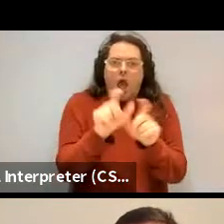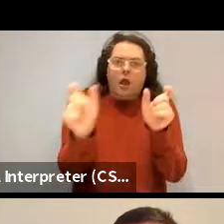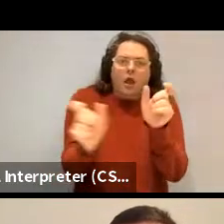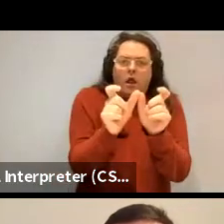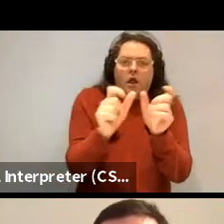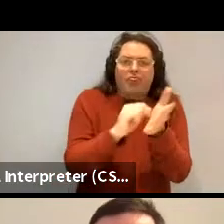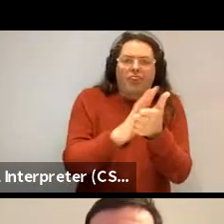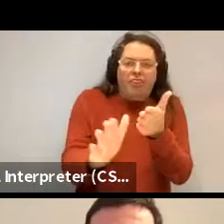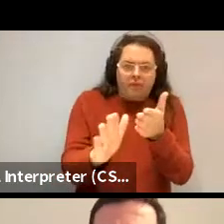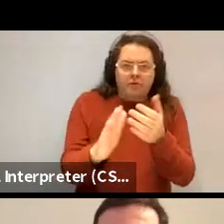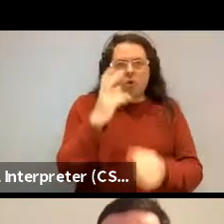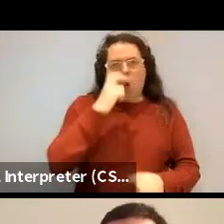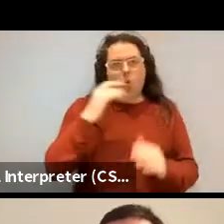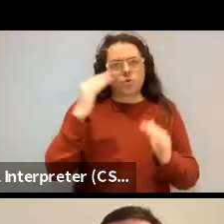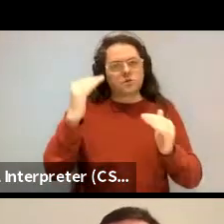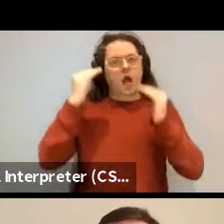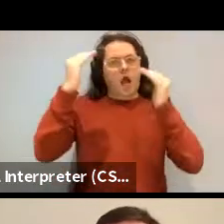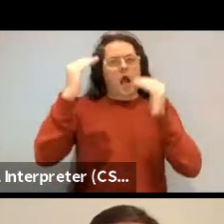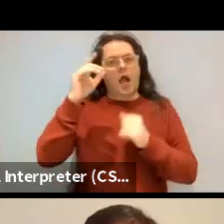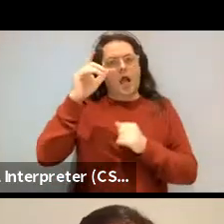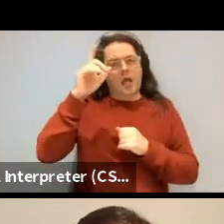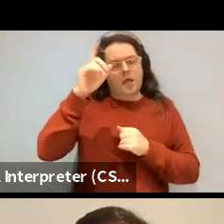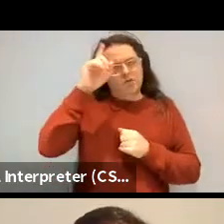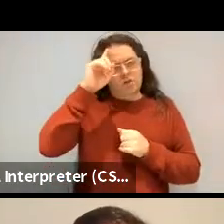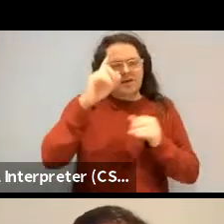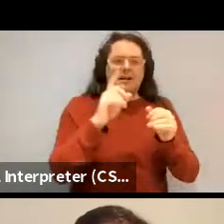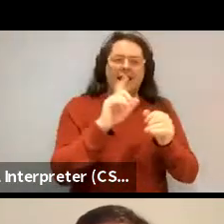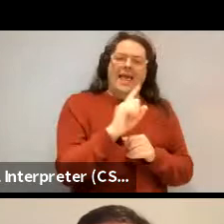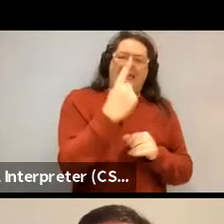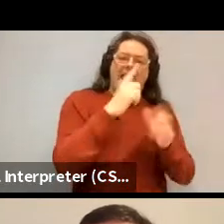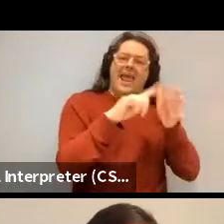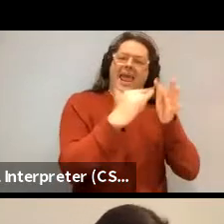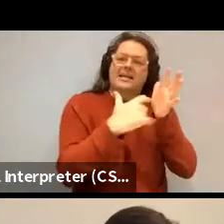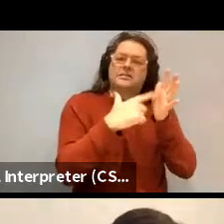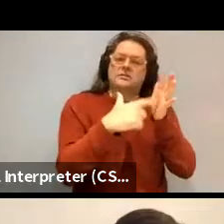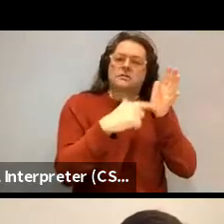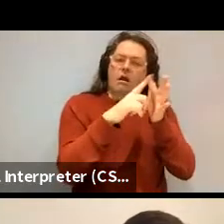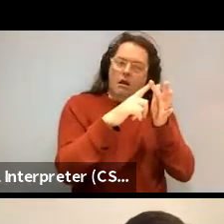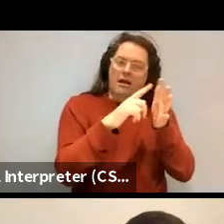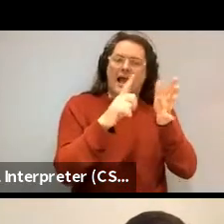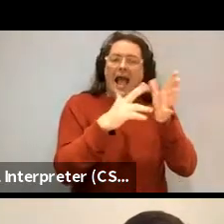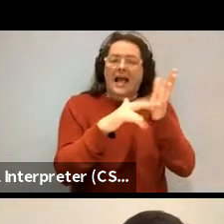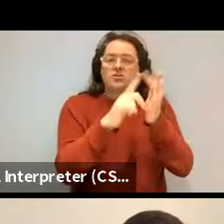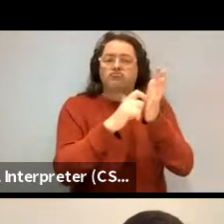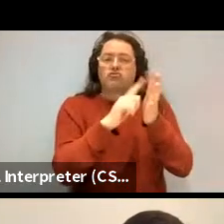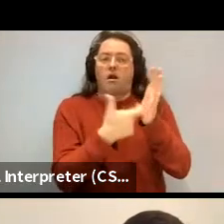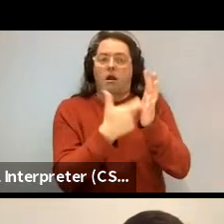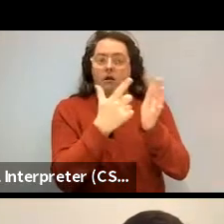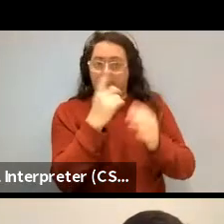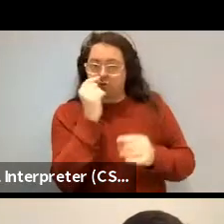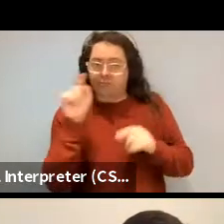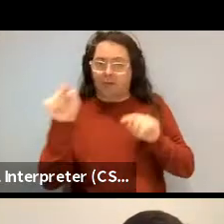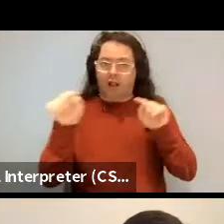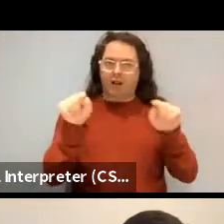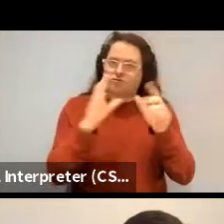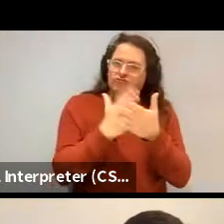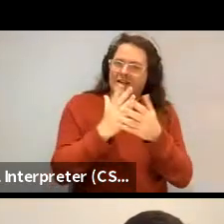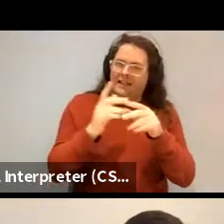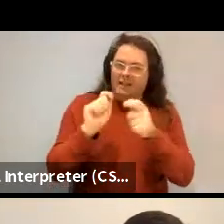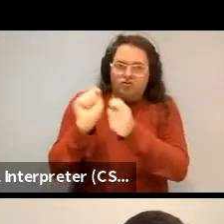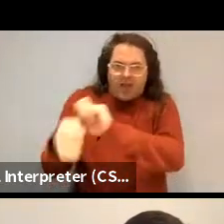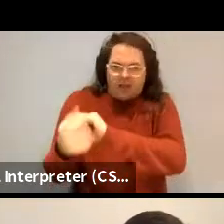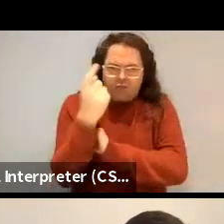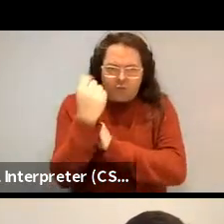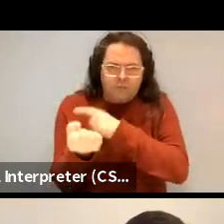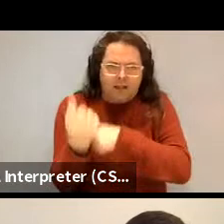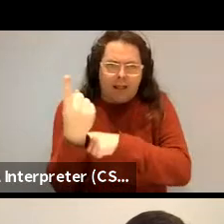old high German, was Erste, Anderer. So, you know, Zweiter is an innovative form. So, so this is possible. How